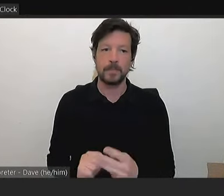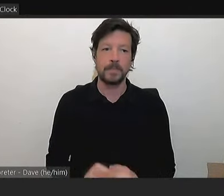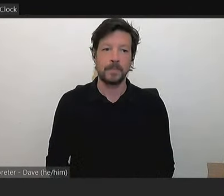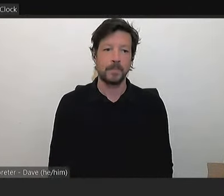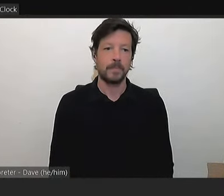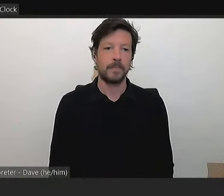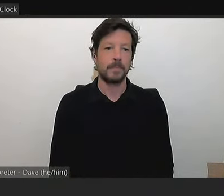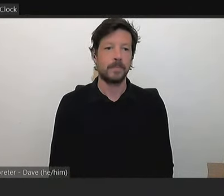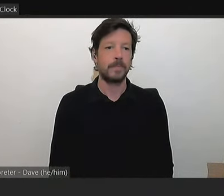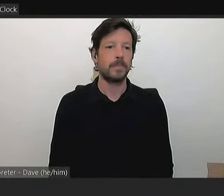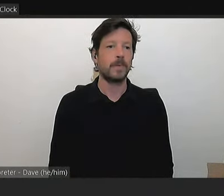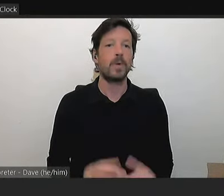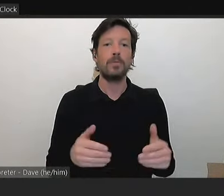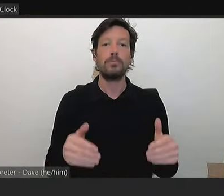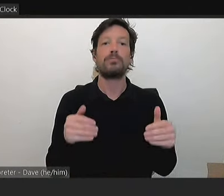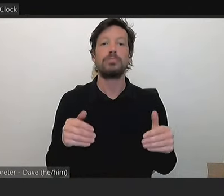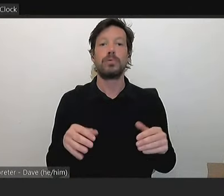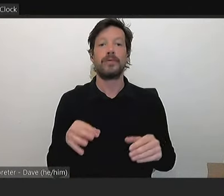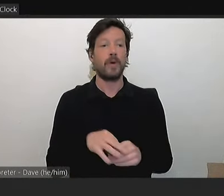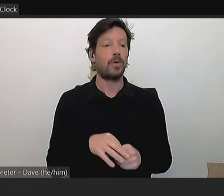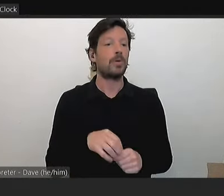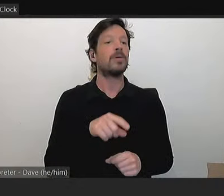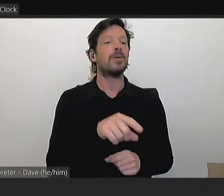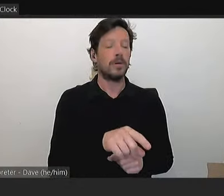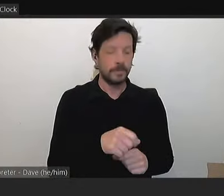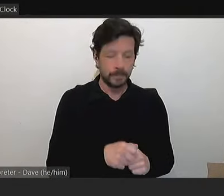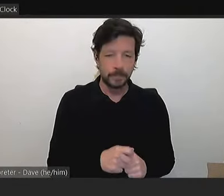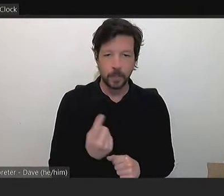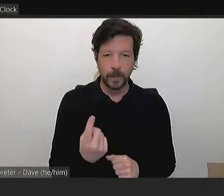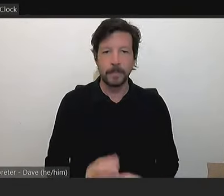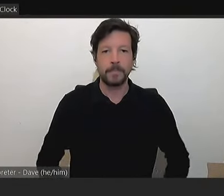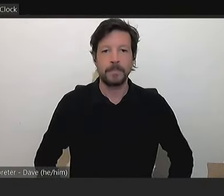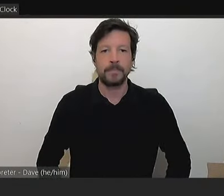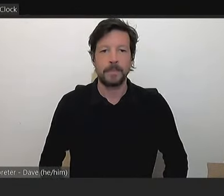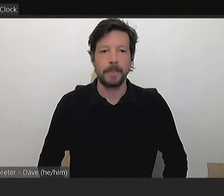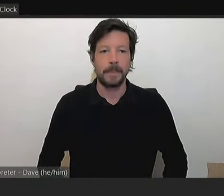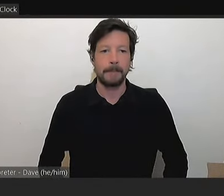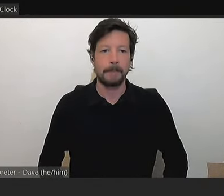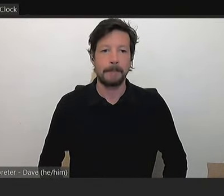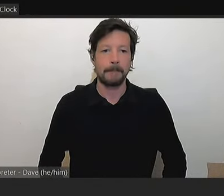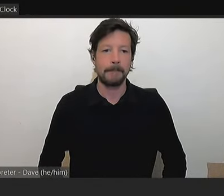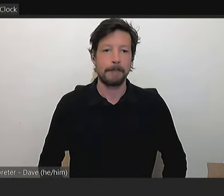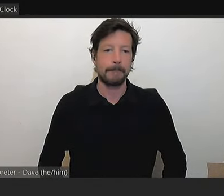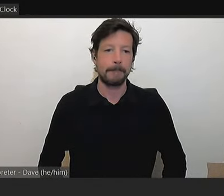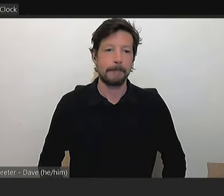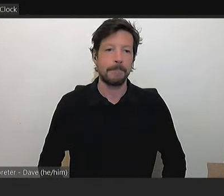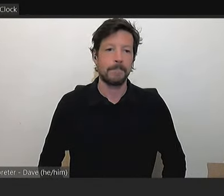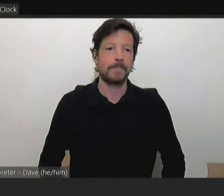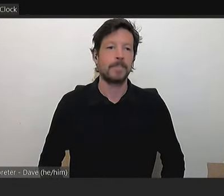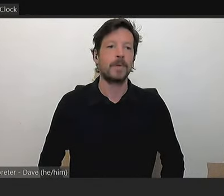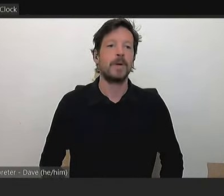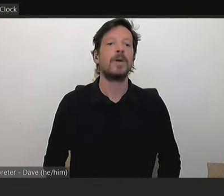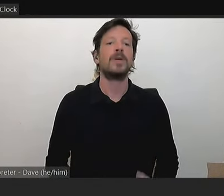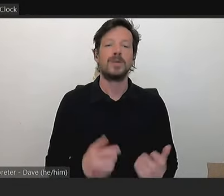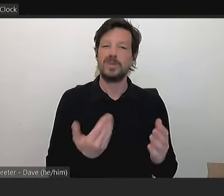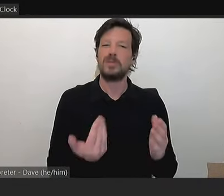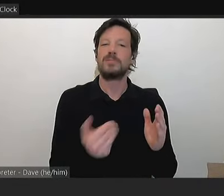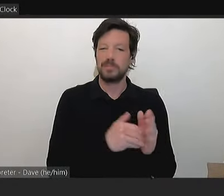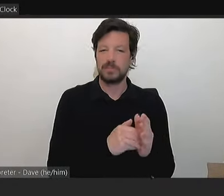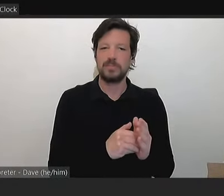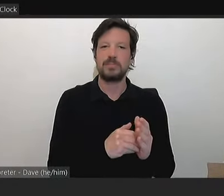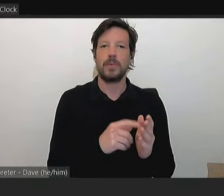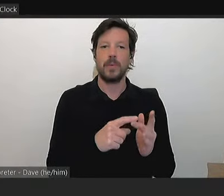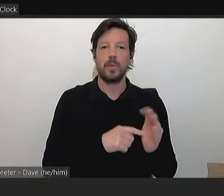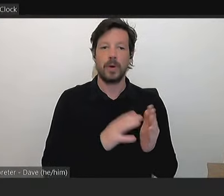All those abstaining. Councillor McCarthy. Thank you. So, that item, all those two items have been added and we now